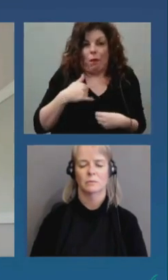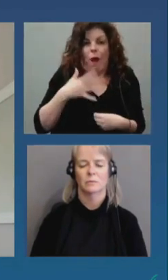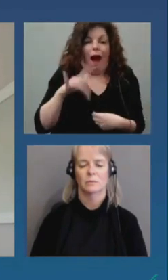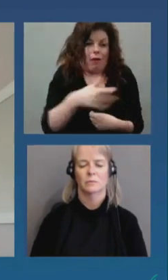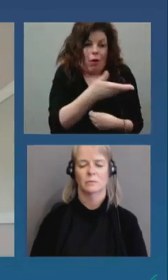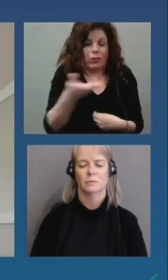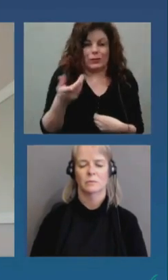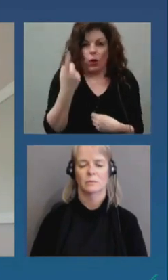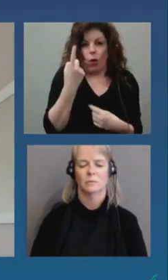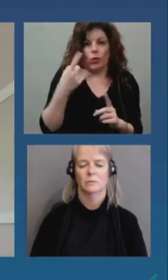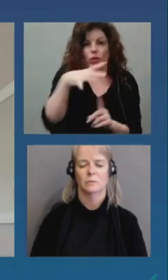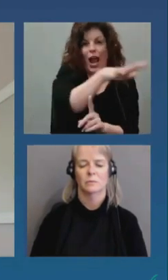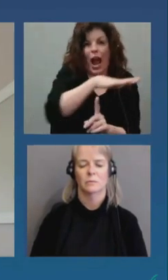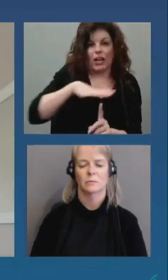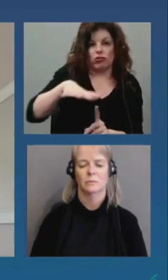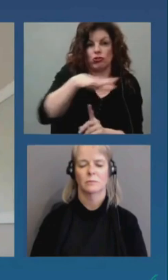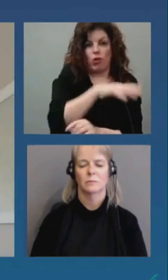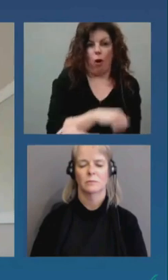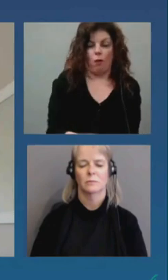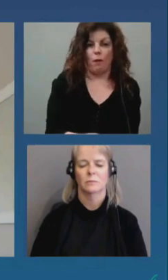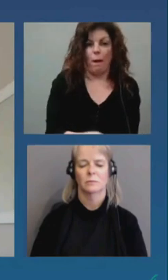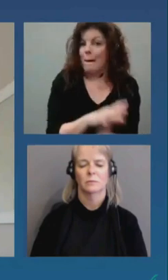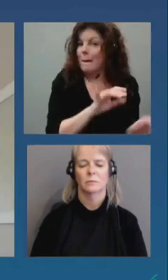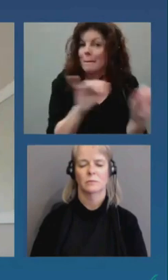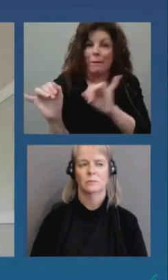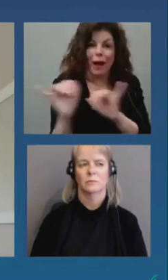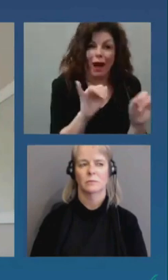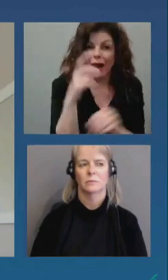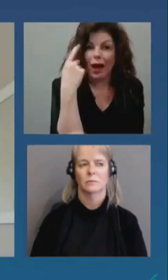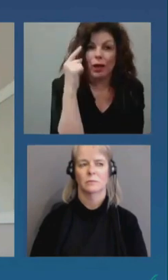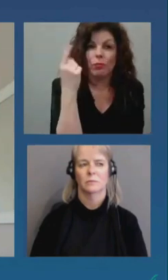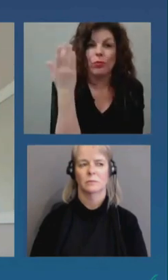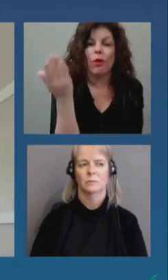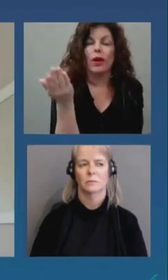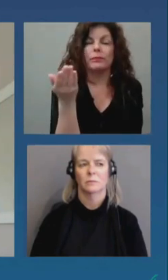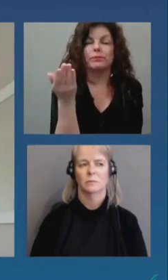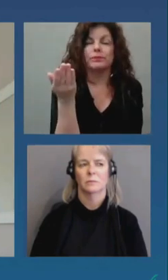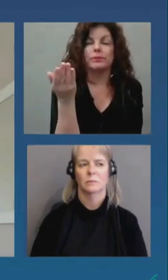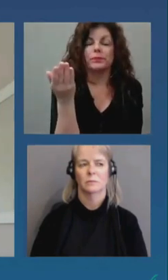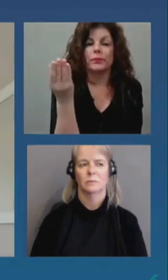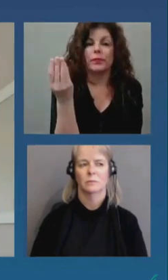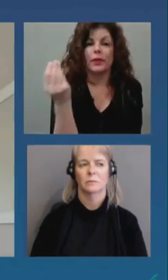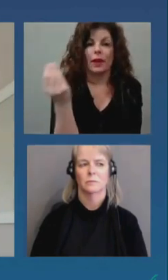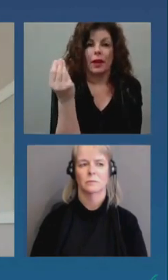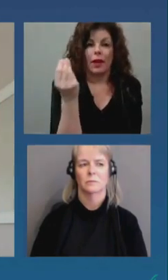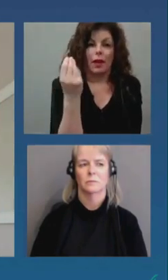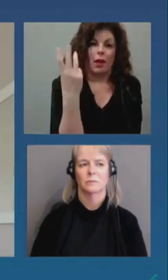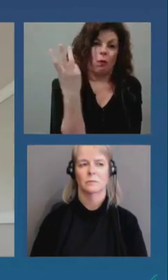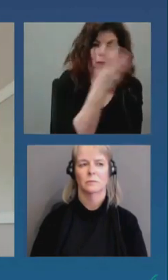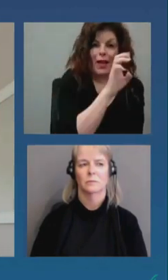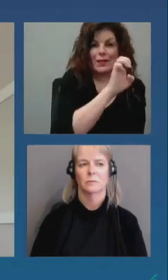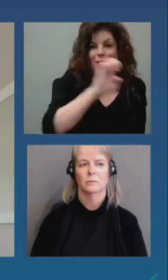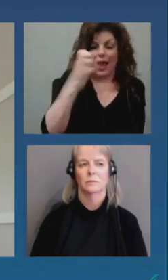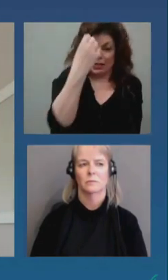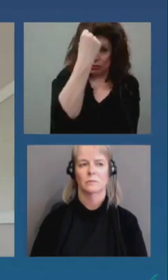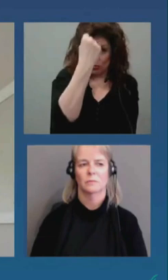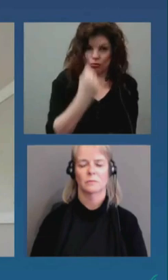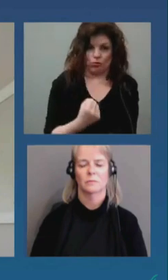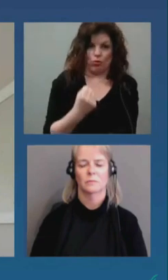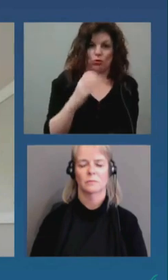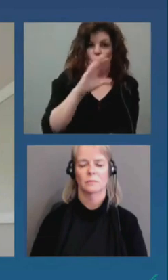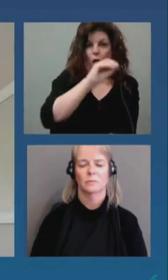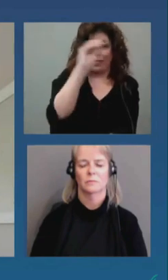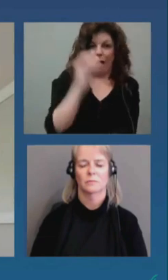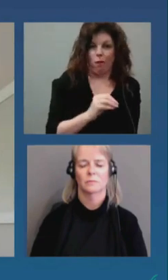aussi la même chose avec l'ouest et l'est et le sud d'Ottawa